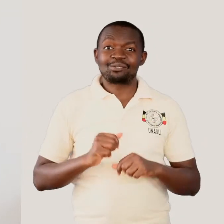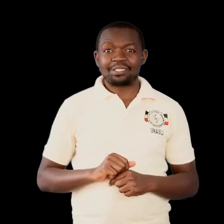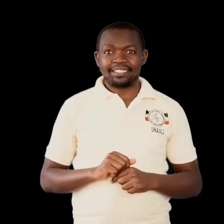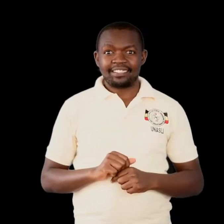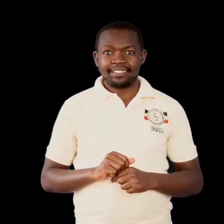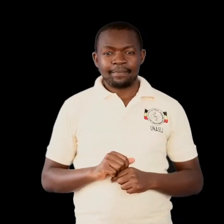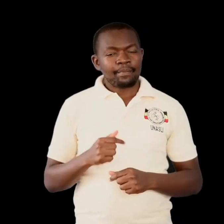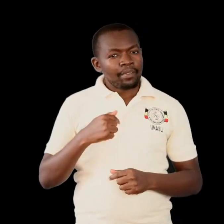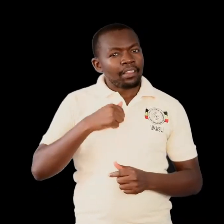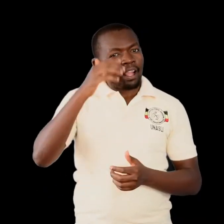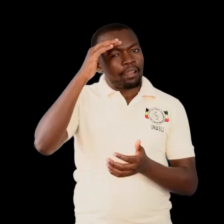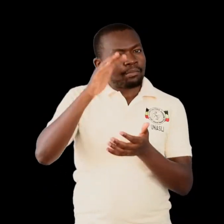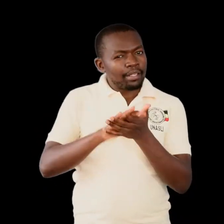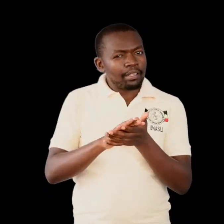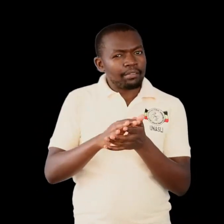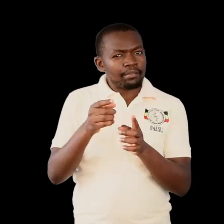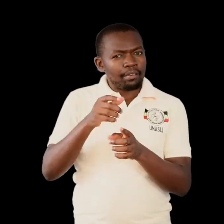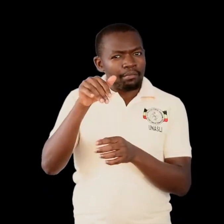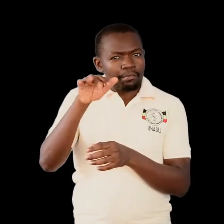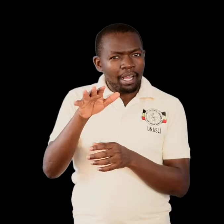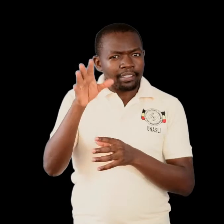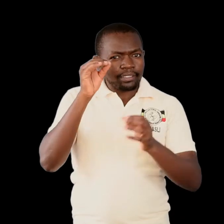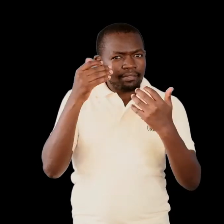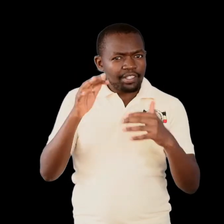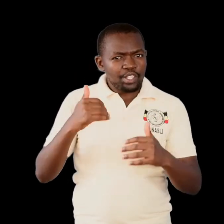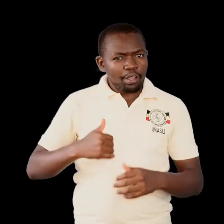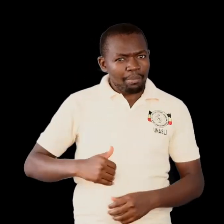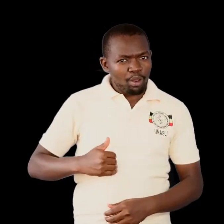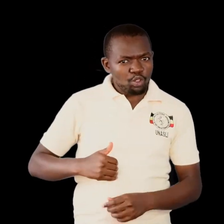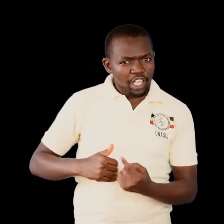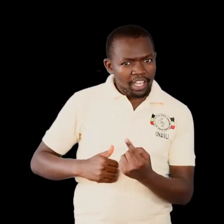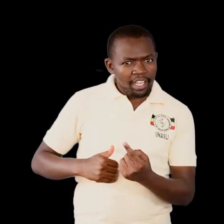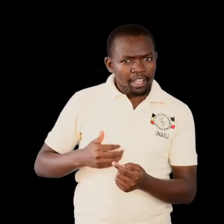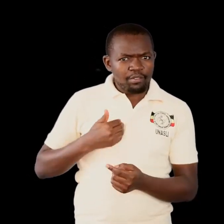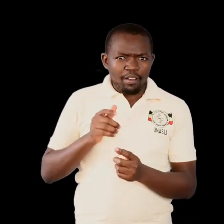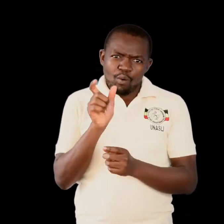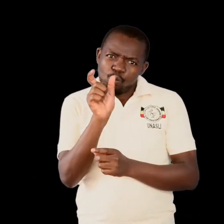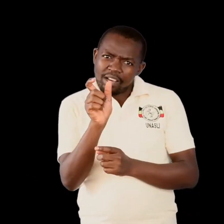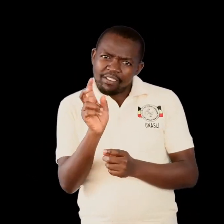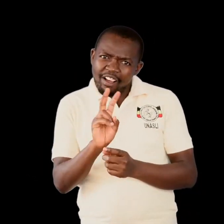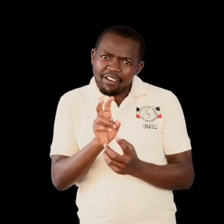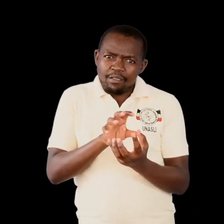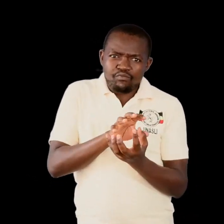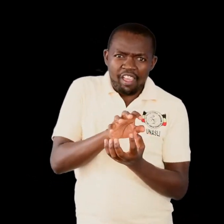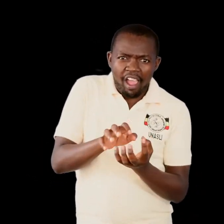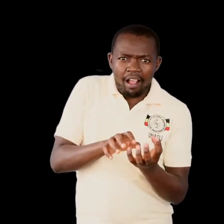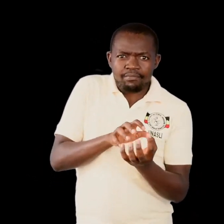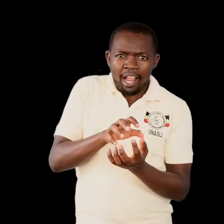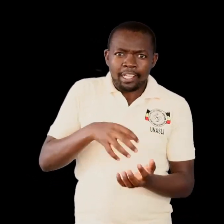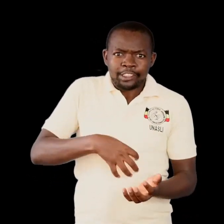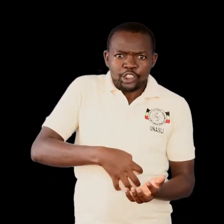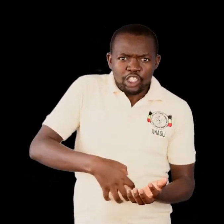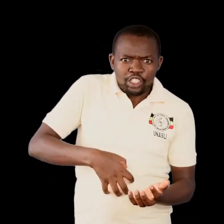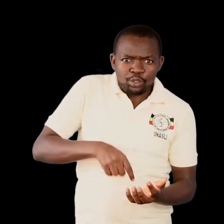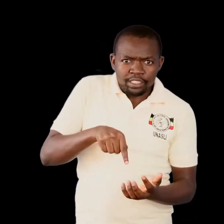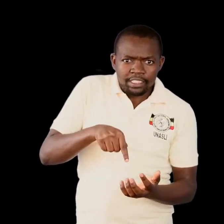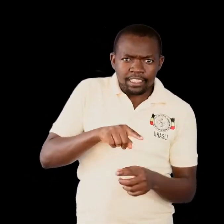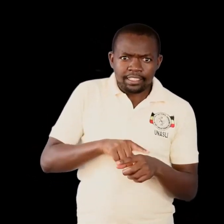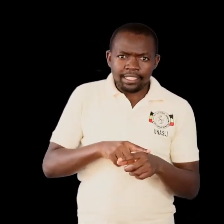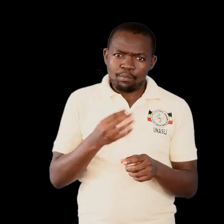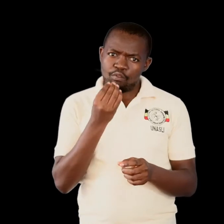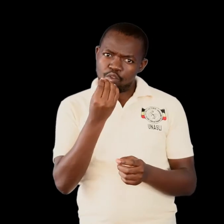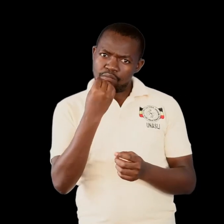I believe from your biology lessons, you have words like digestion. The process by which food is processed in the body.